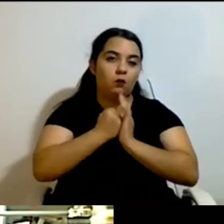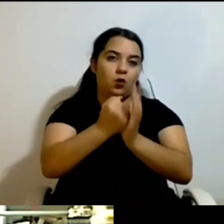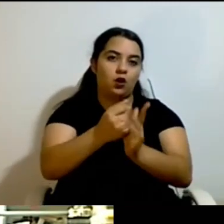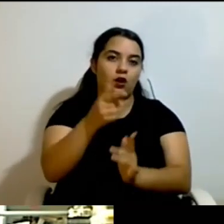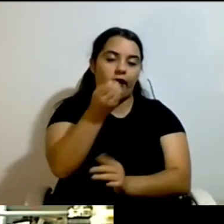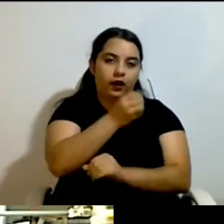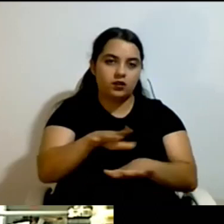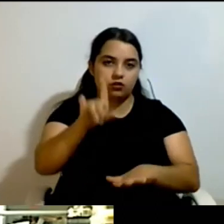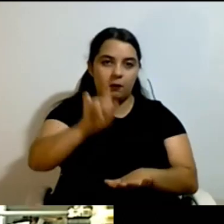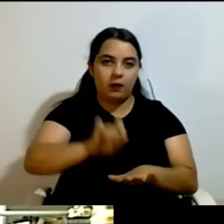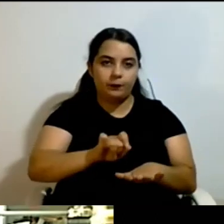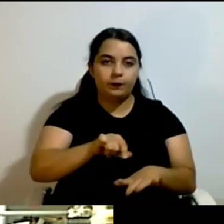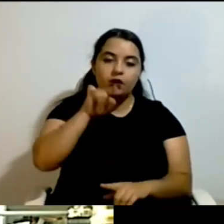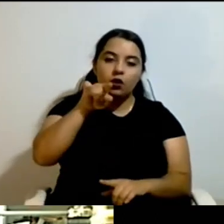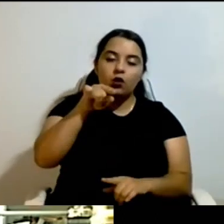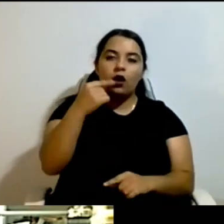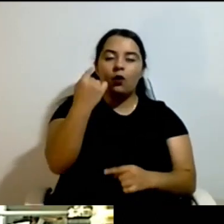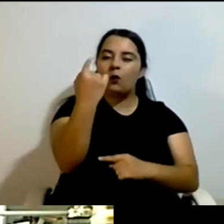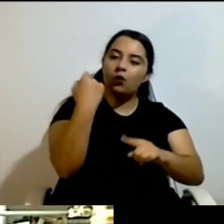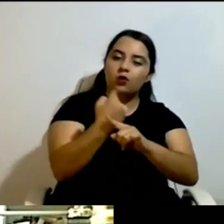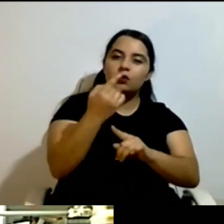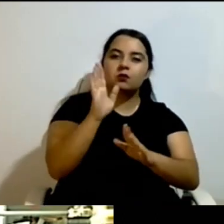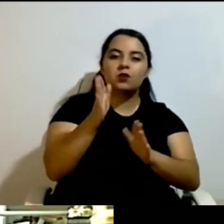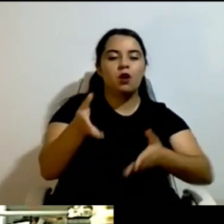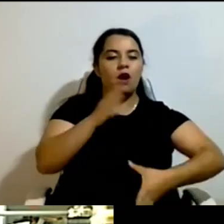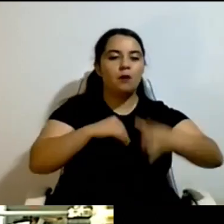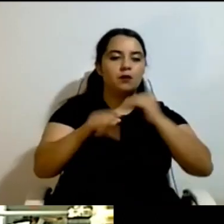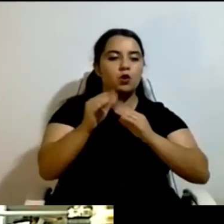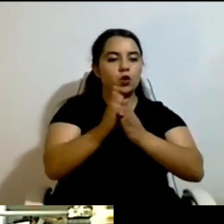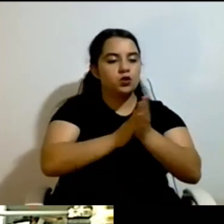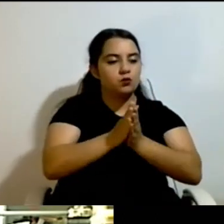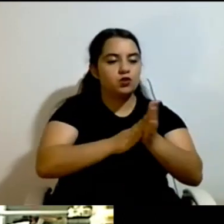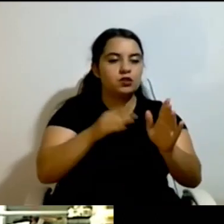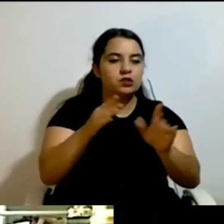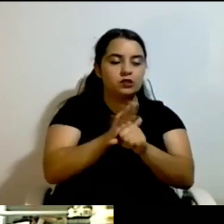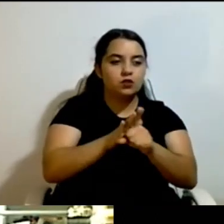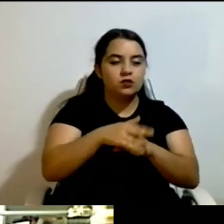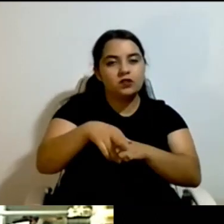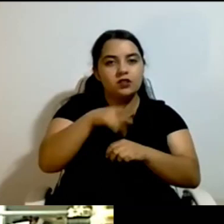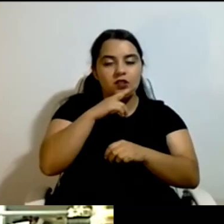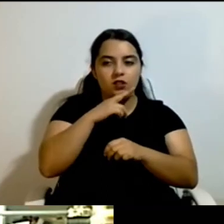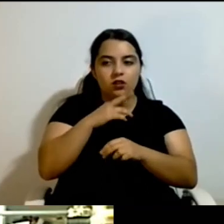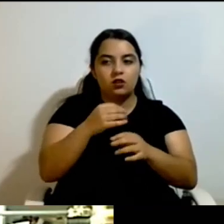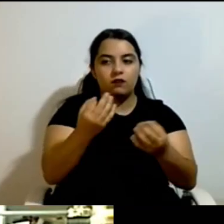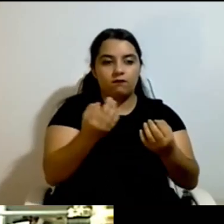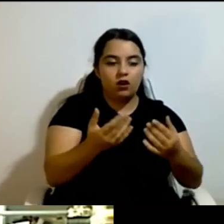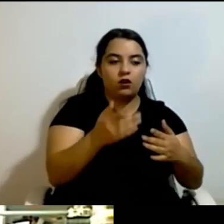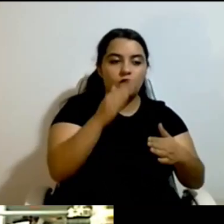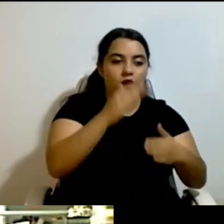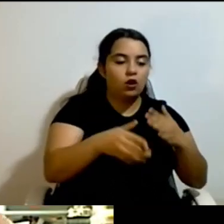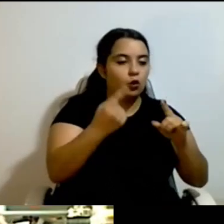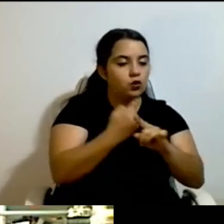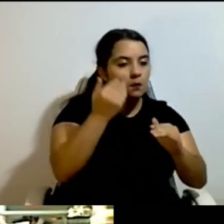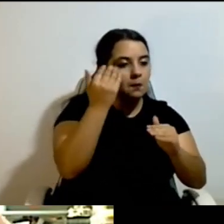think use adverse situations good. Sometimes it's a luck situation that you have something